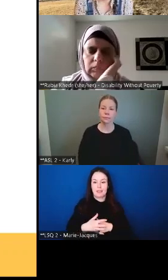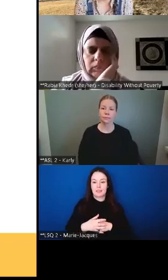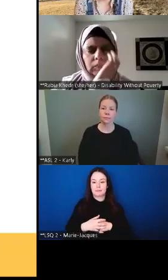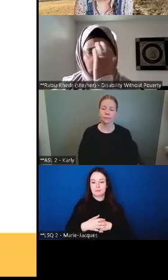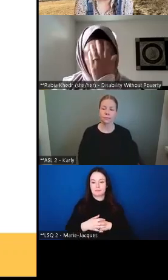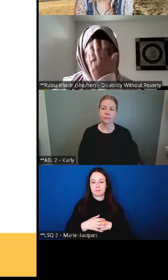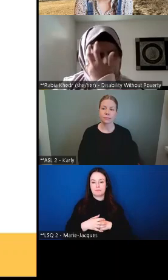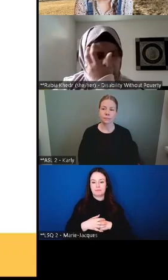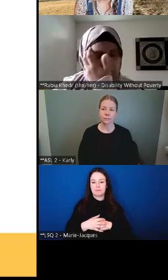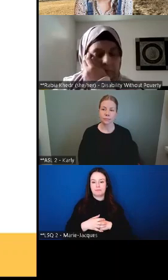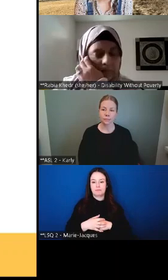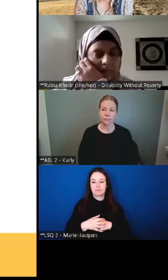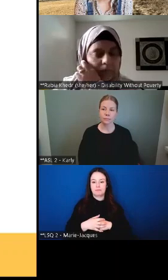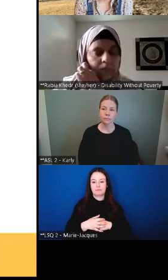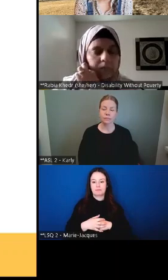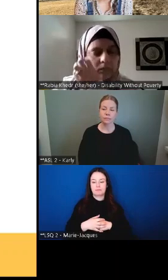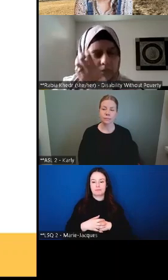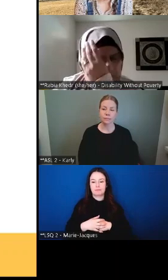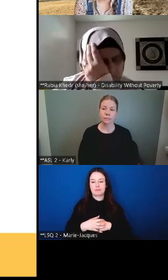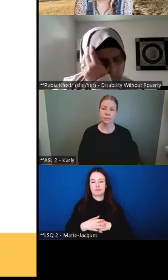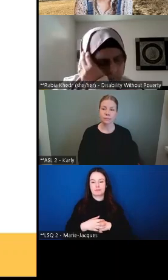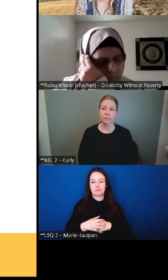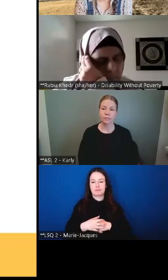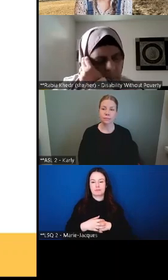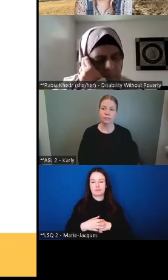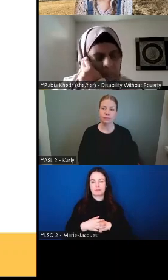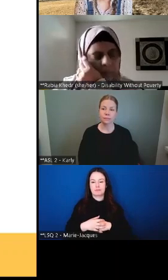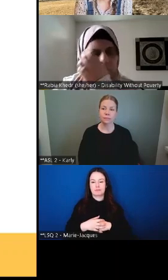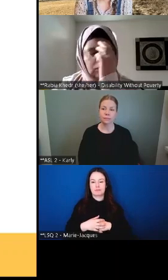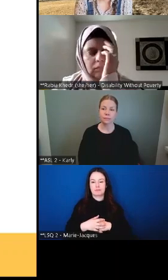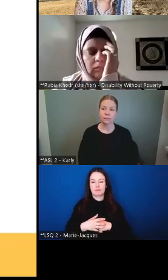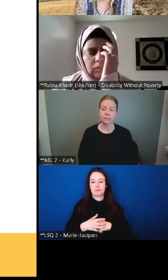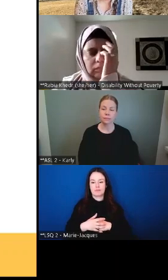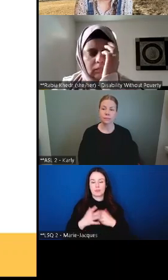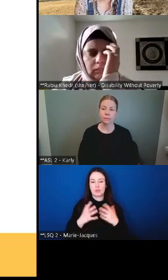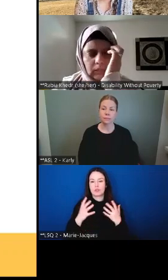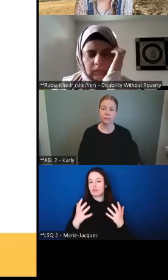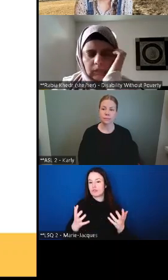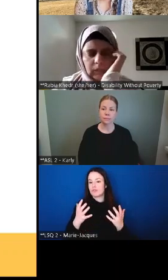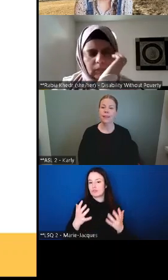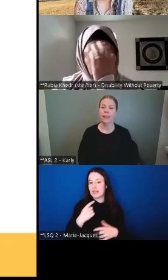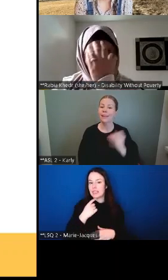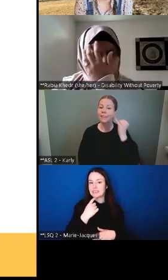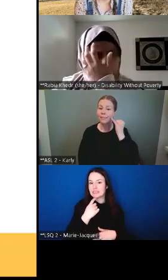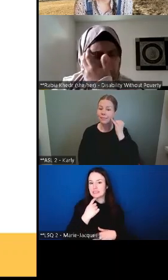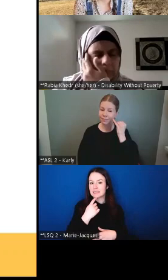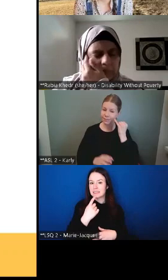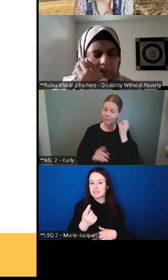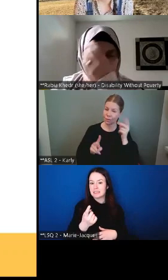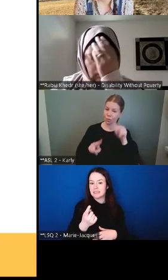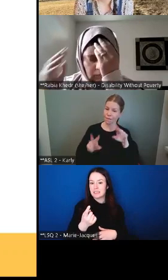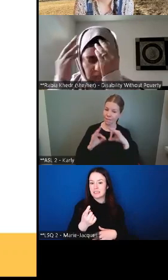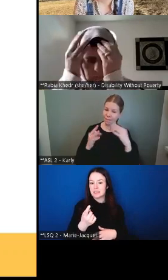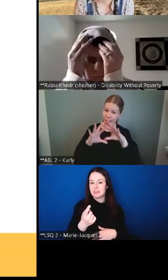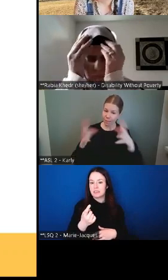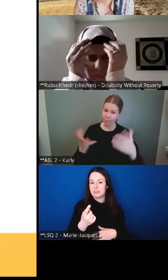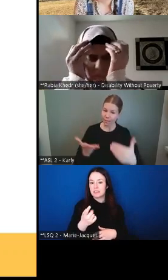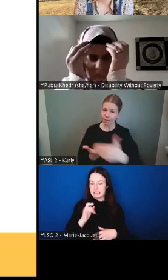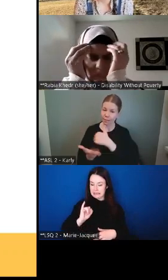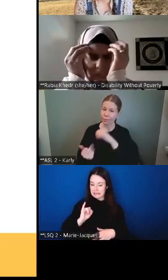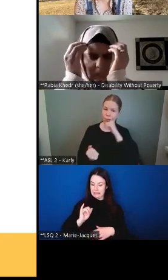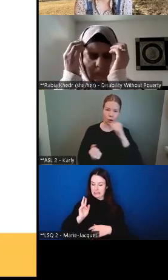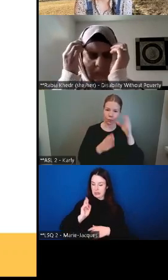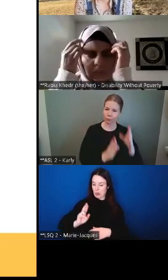if it's, if things are, um, means tested rather than individualized. It often means that people